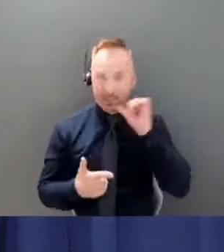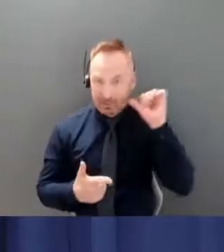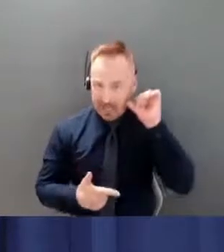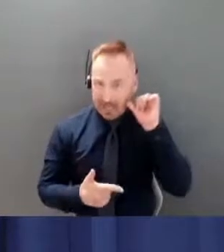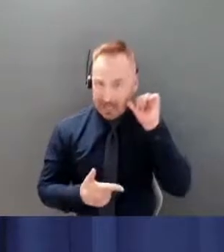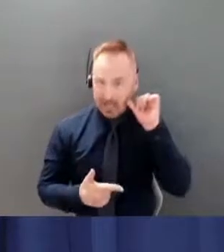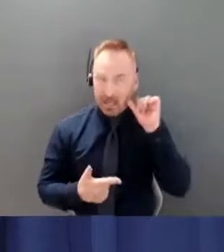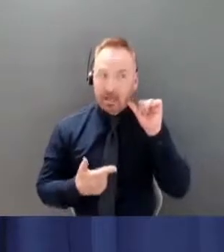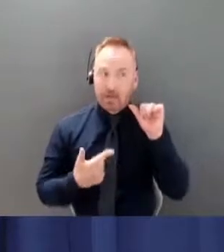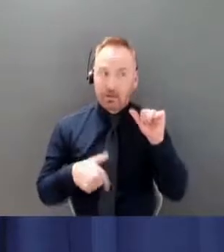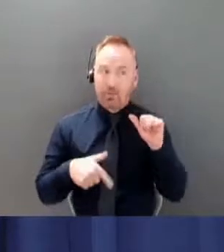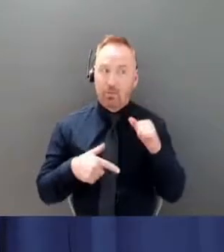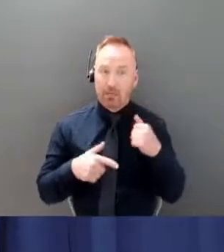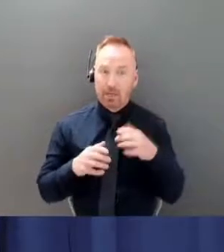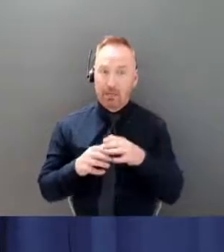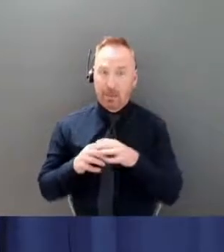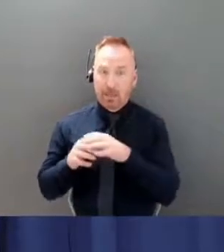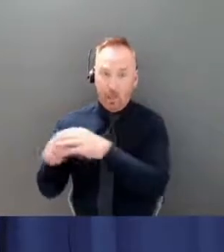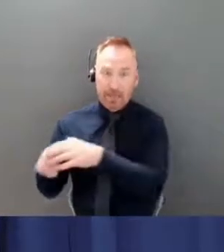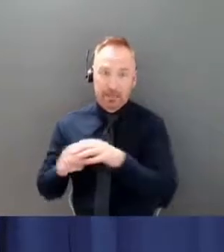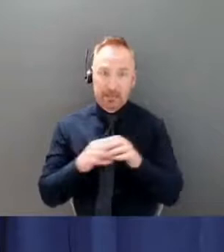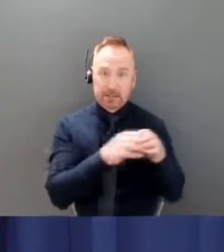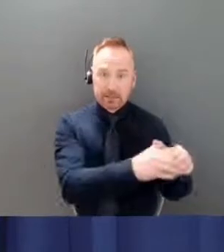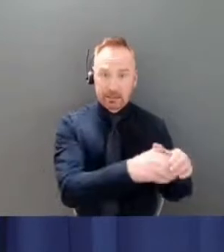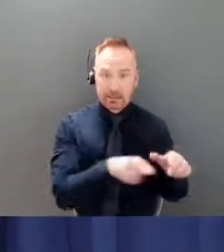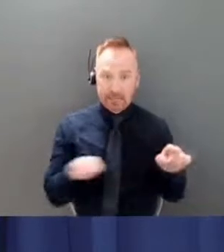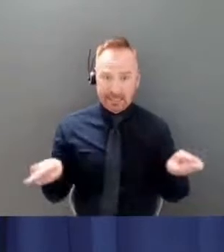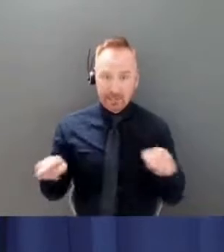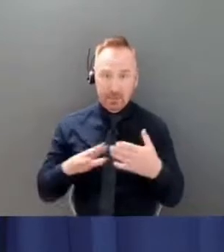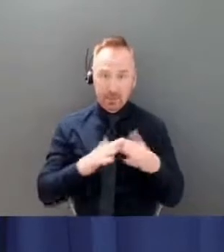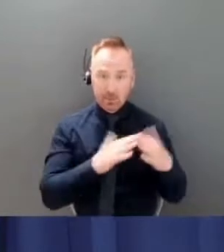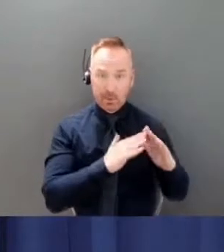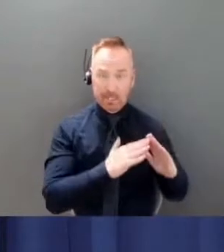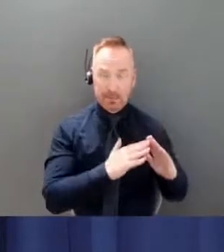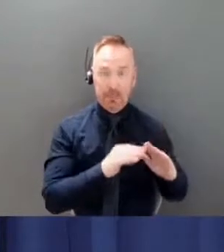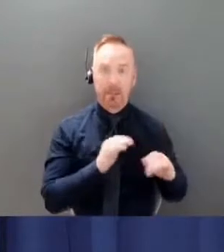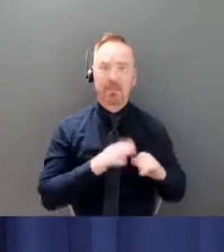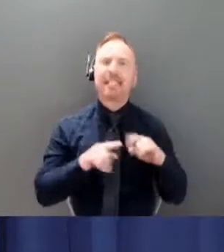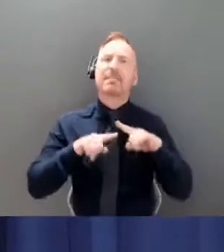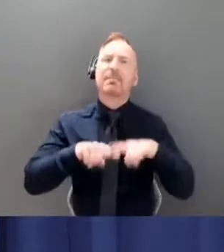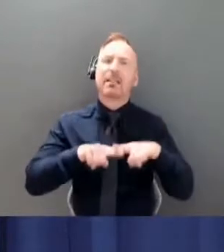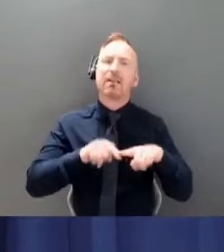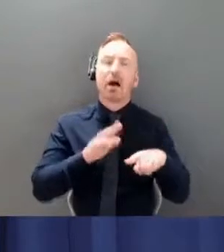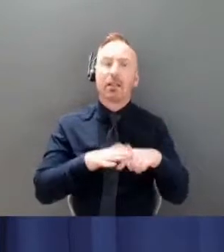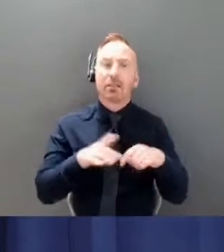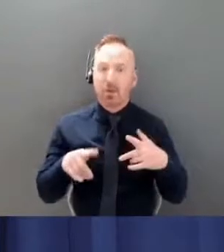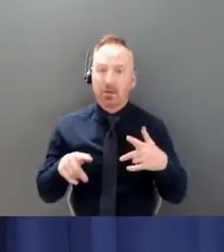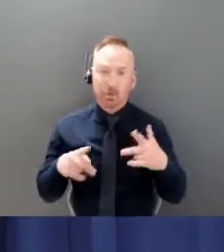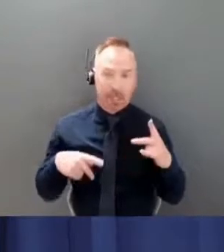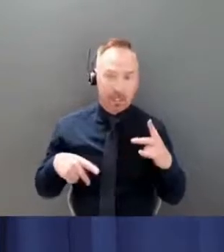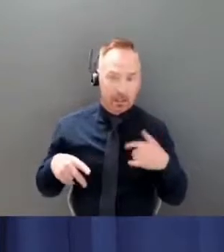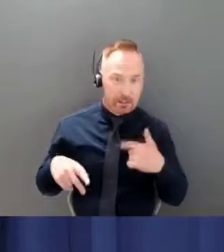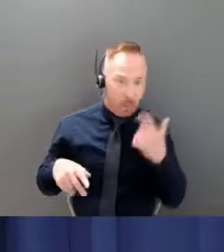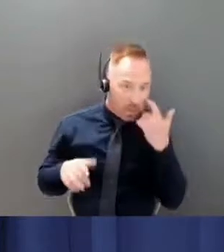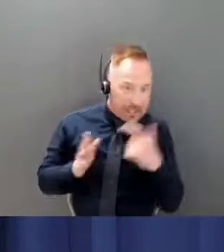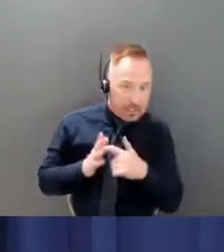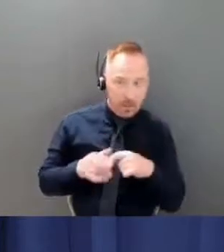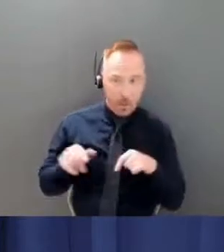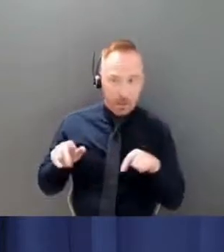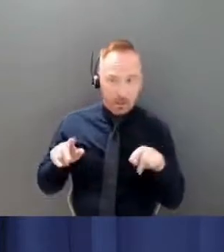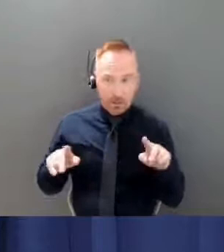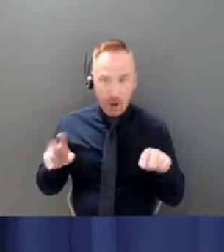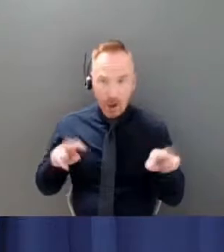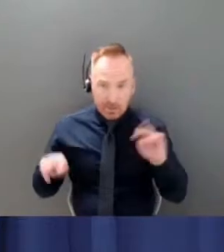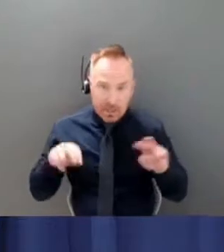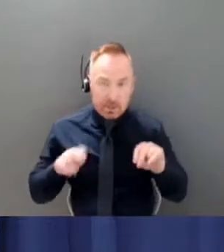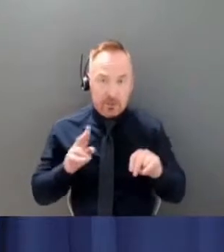on the progress and what we see and how people participate can be